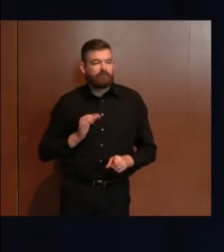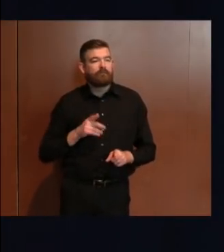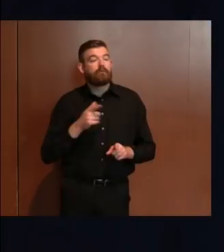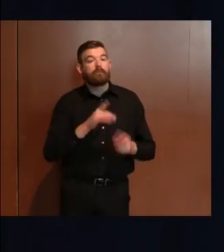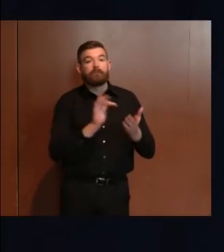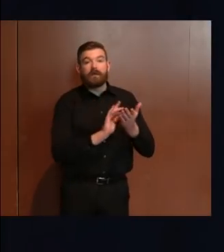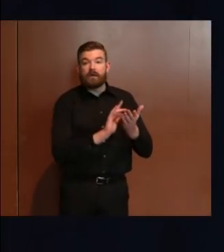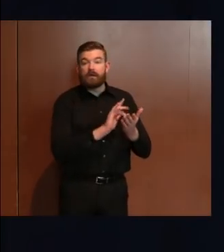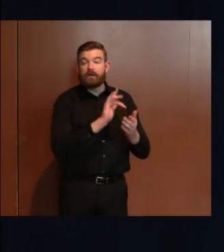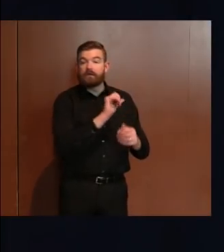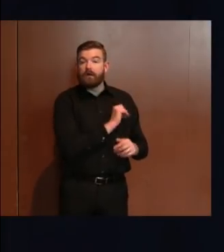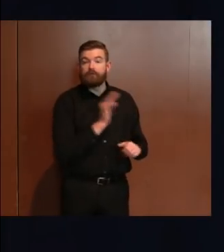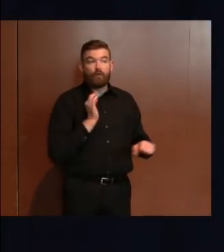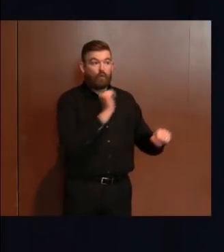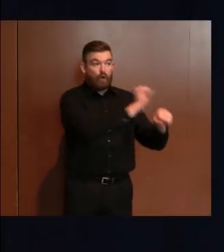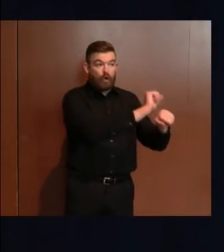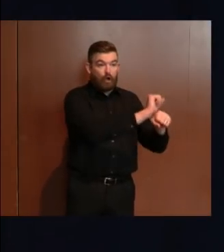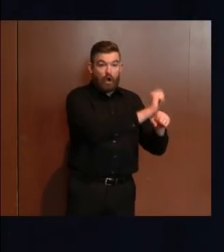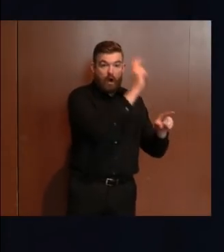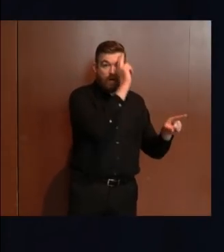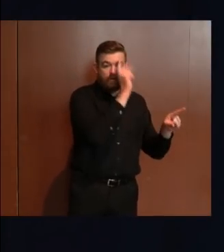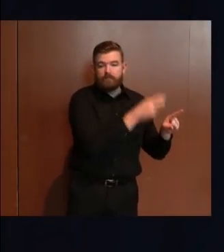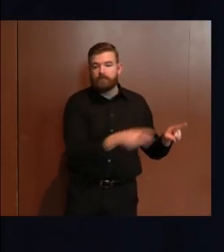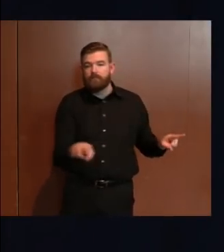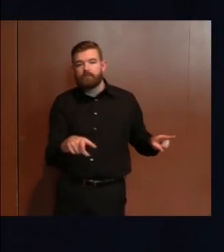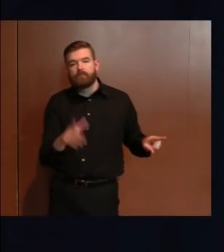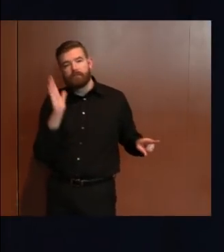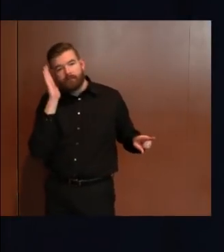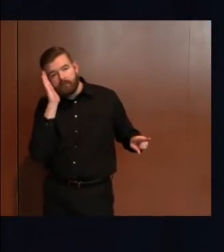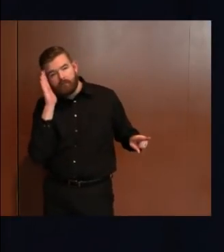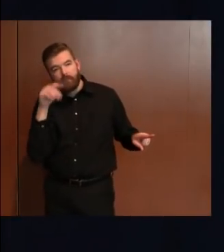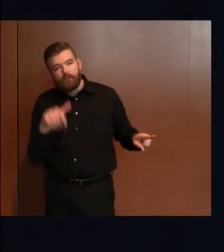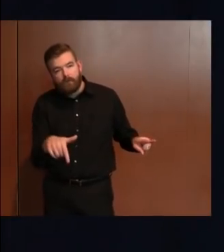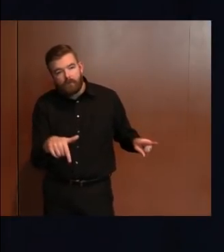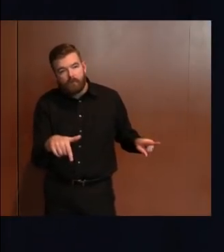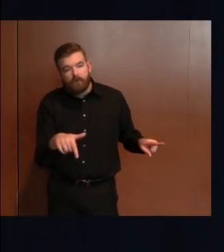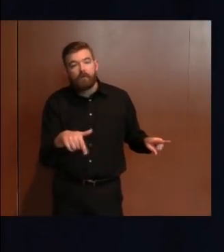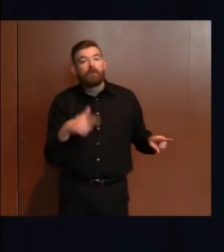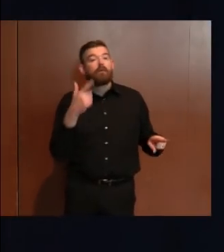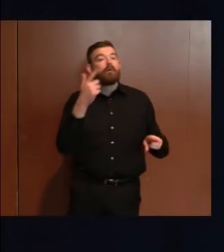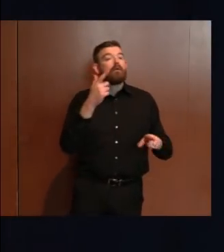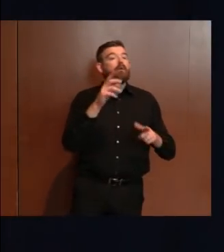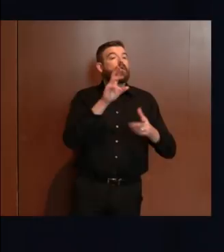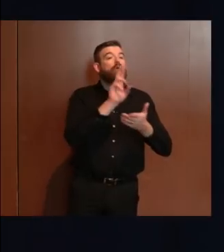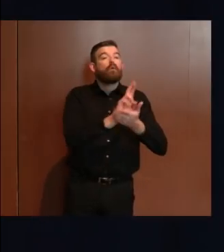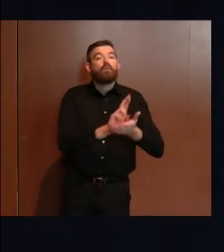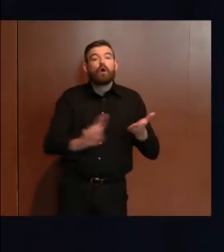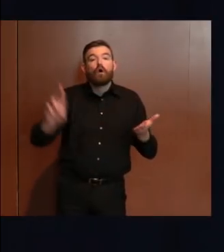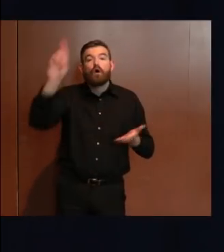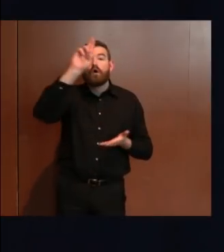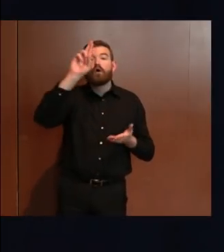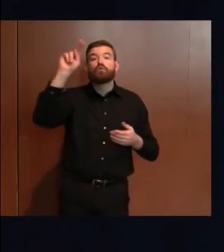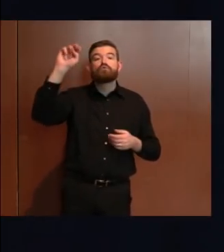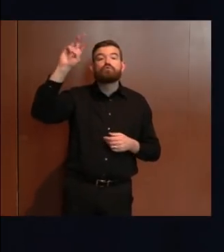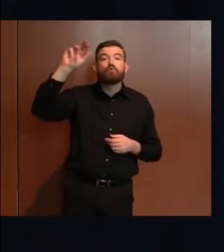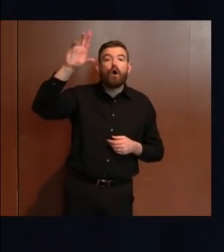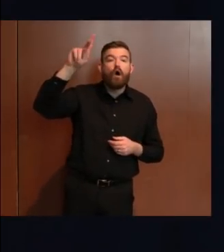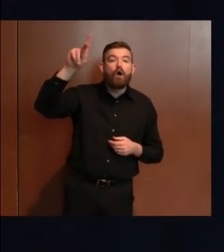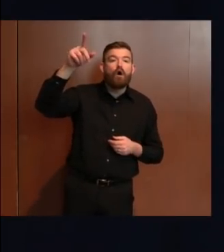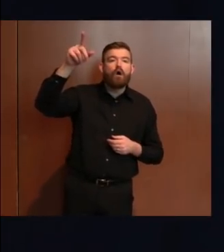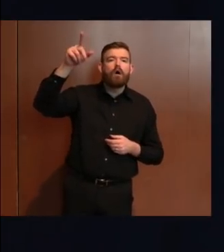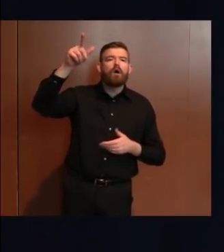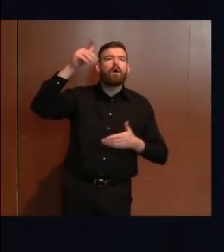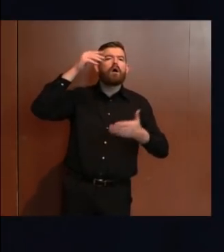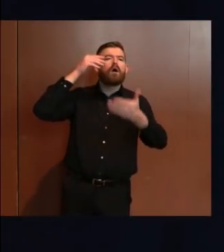I think we're talking about Rutgers in New Brunswick as well as Rutgers in Newark that's right in close proximity to St. Michael's. So to try and get those